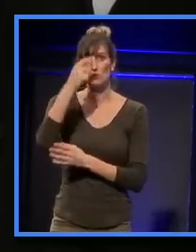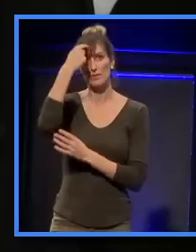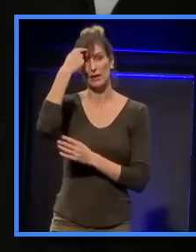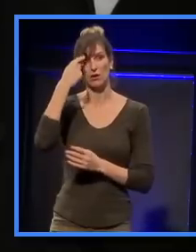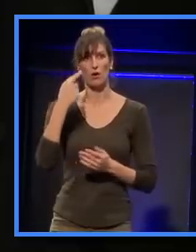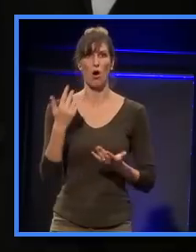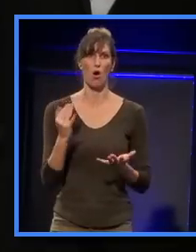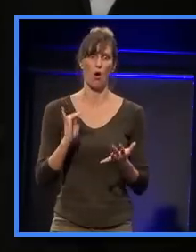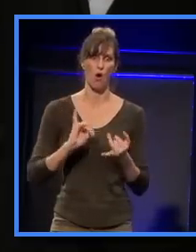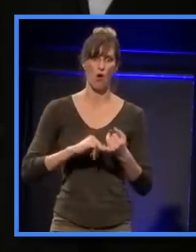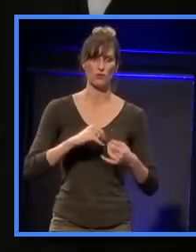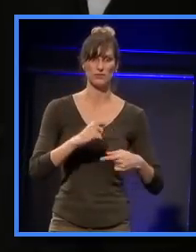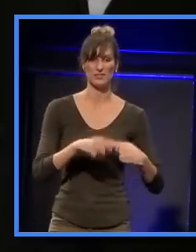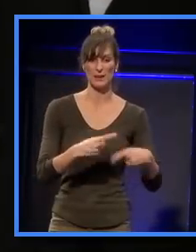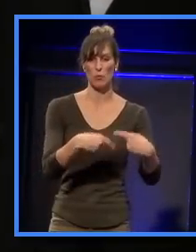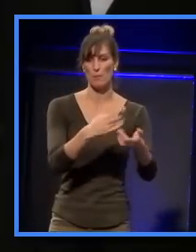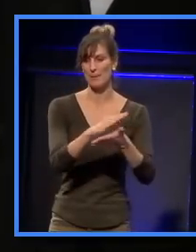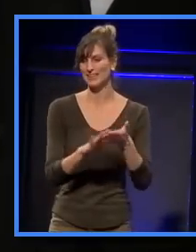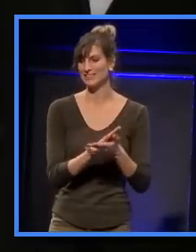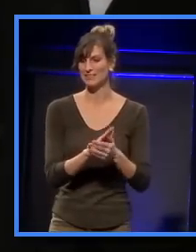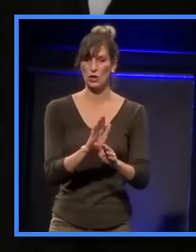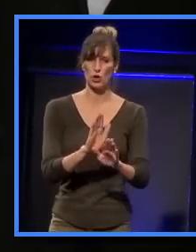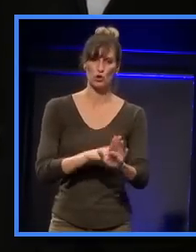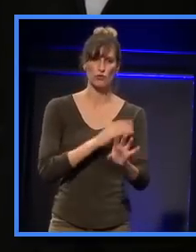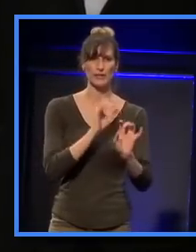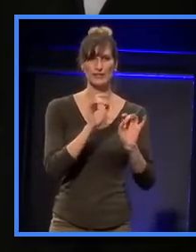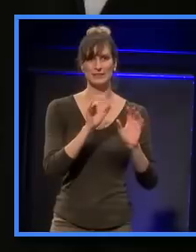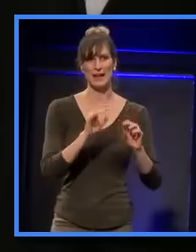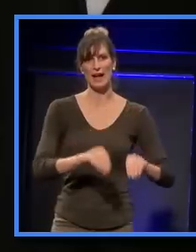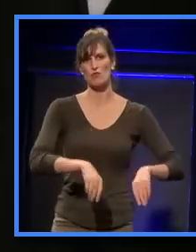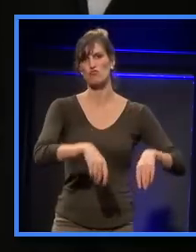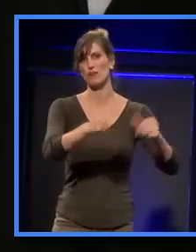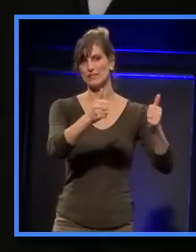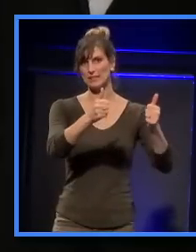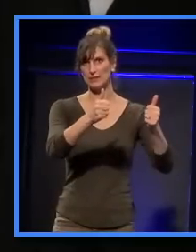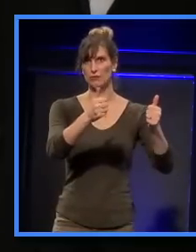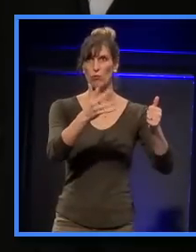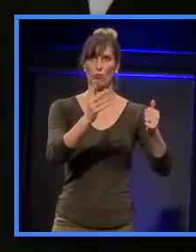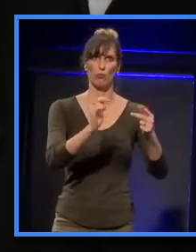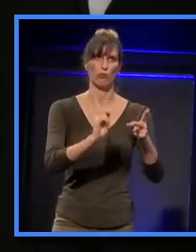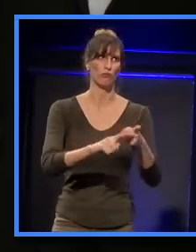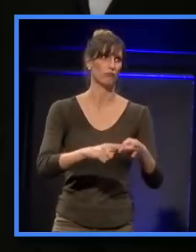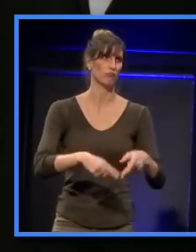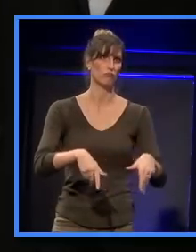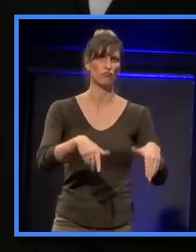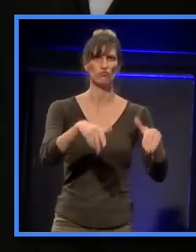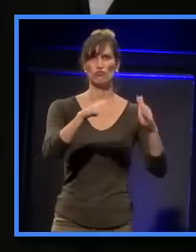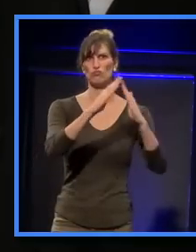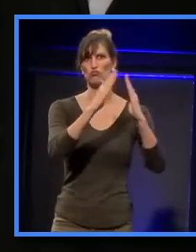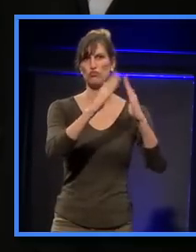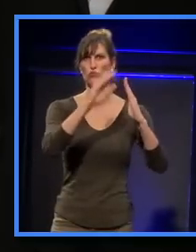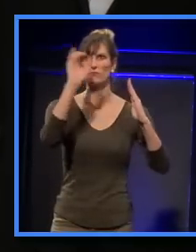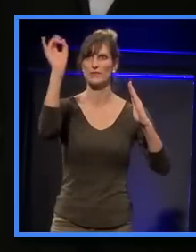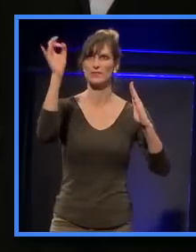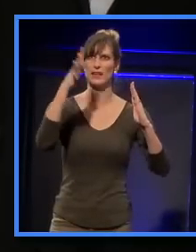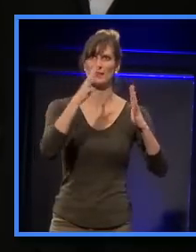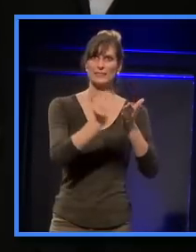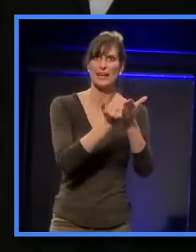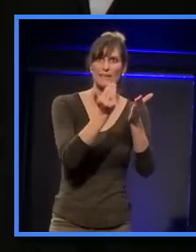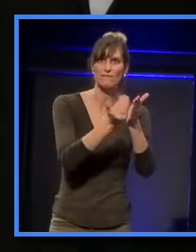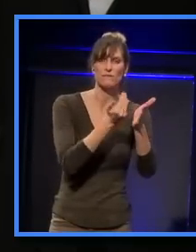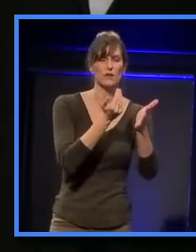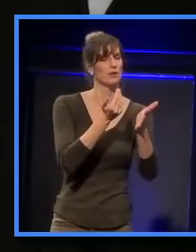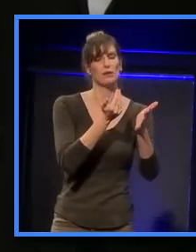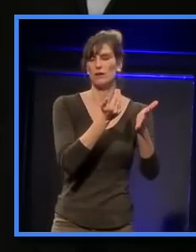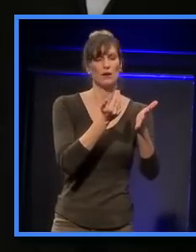you know, a Green Star rating or, you know, saving some rainwater or a green roof or whatever, I think we really miss out on the, the richness and the